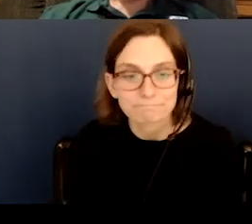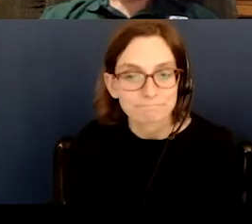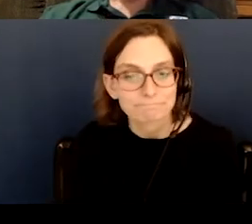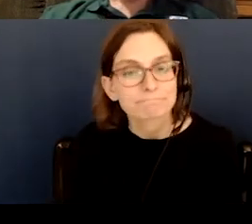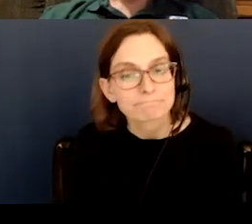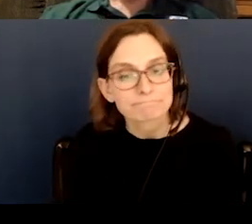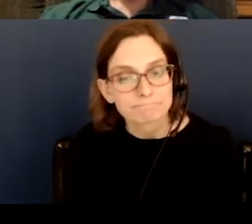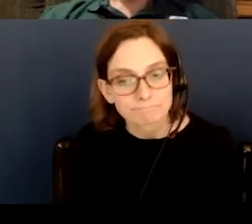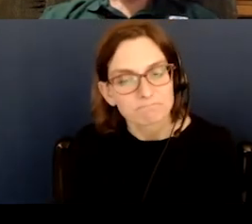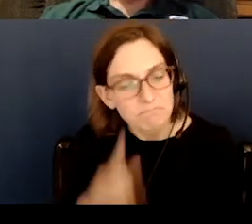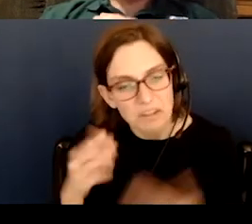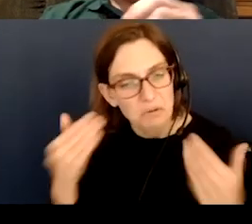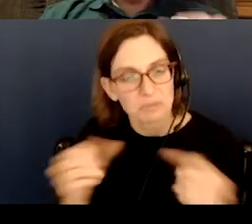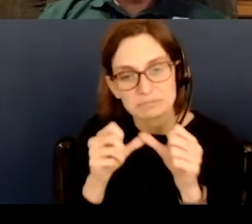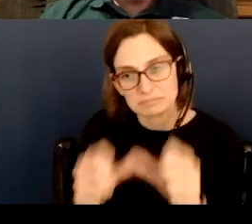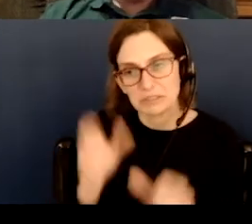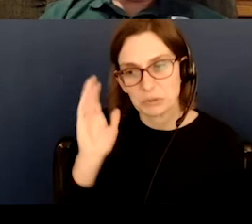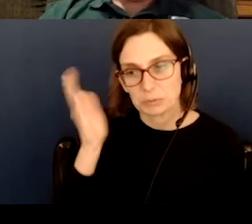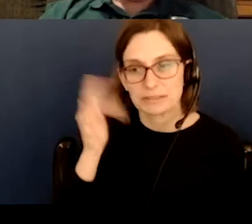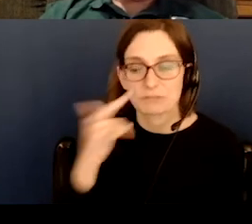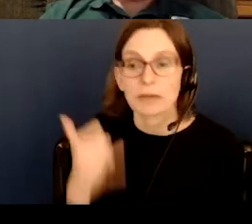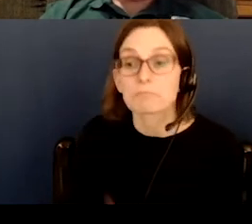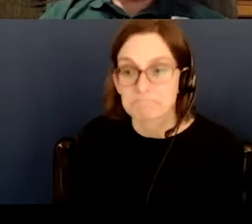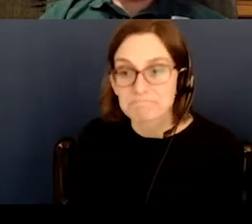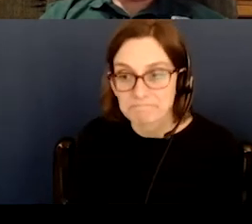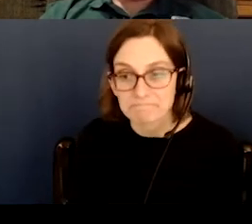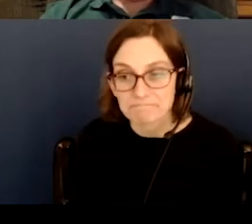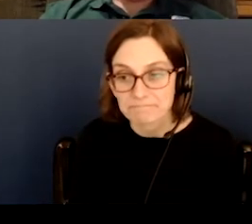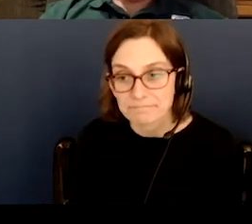I'd say we can continue with the presentation for now. All right.